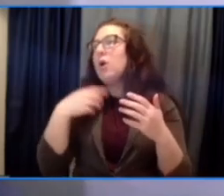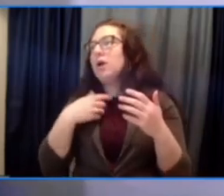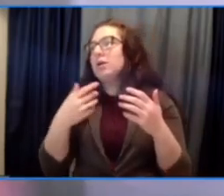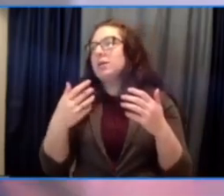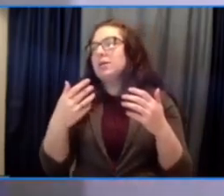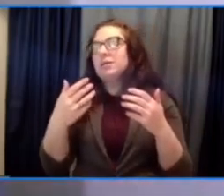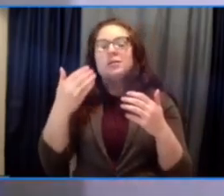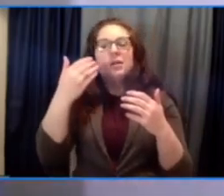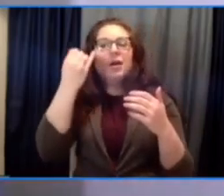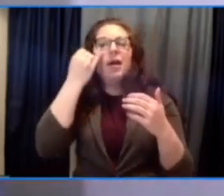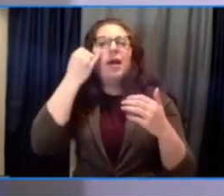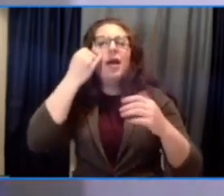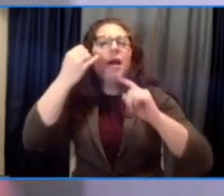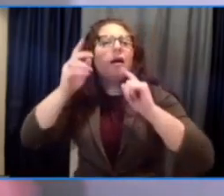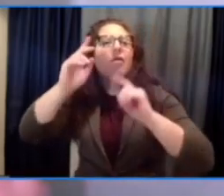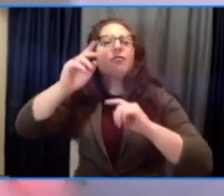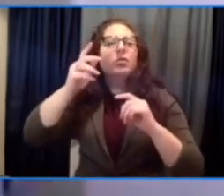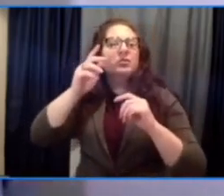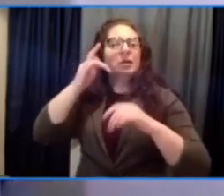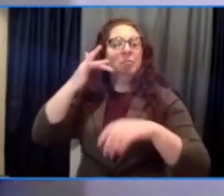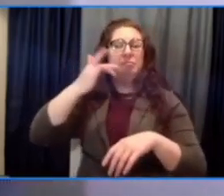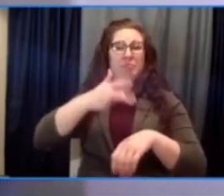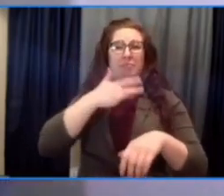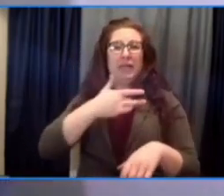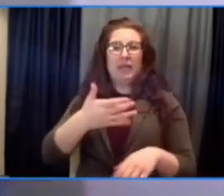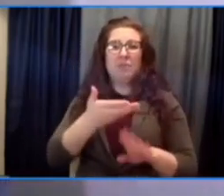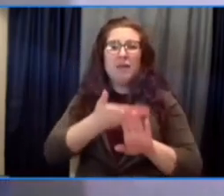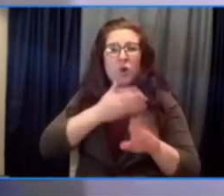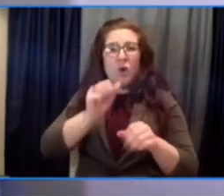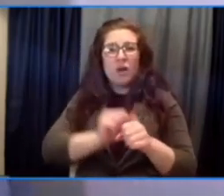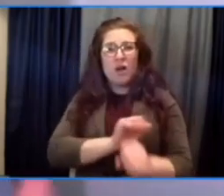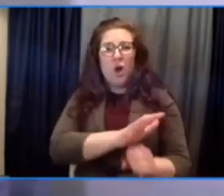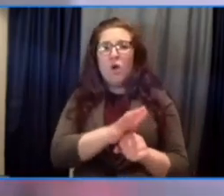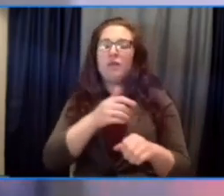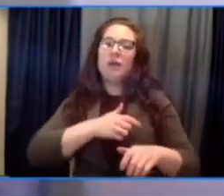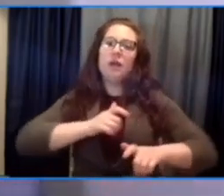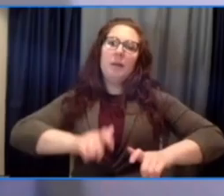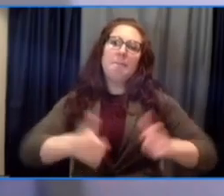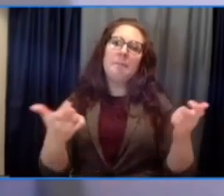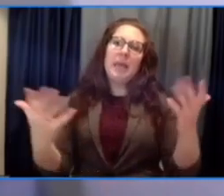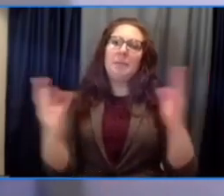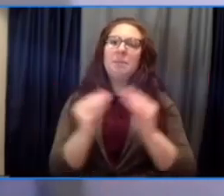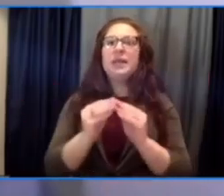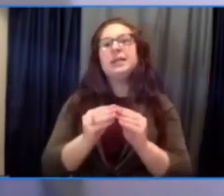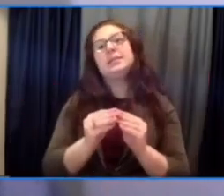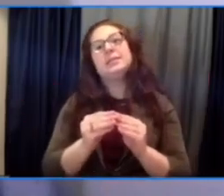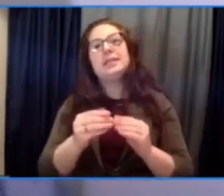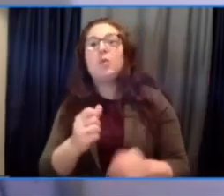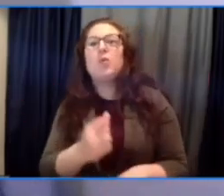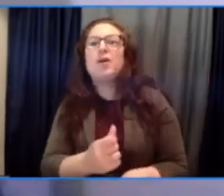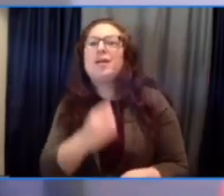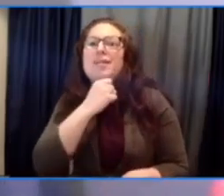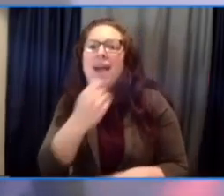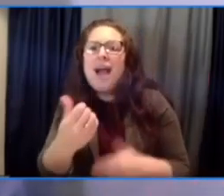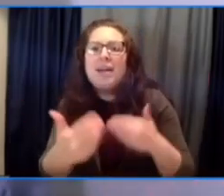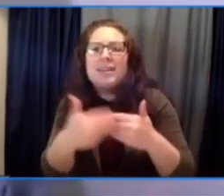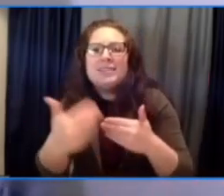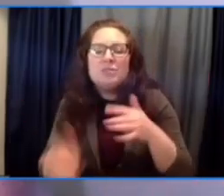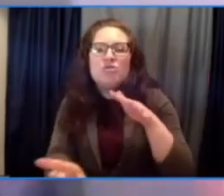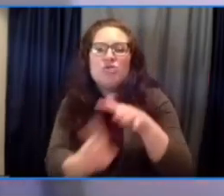state. But by moving to zoom and other remote platforms, we can hold meetings and work on projects,